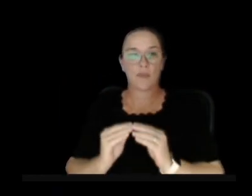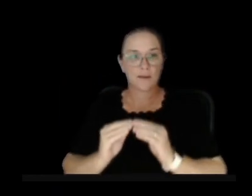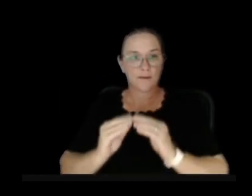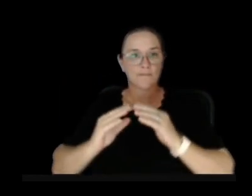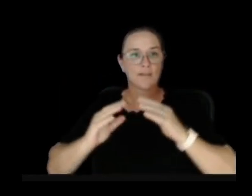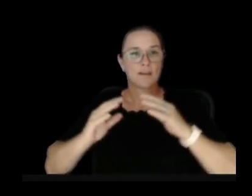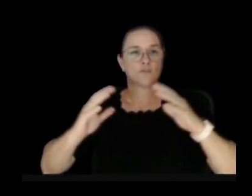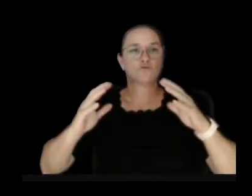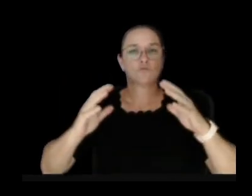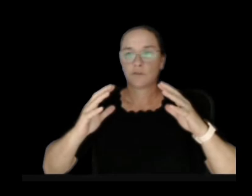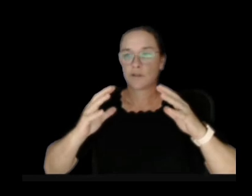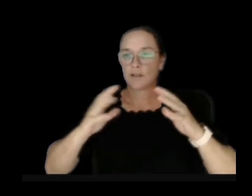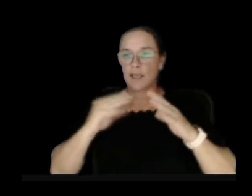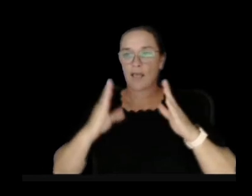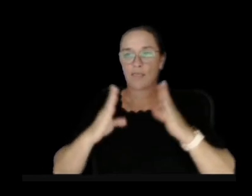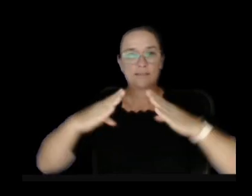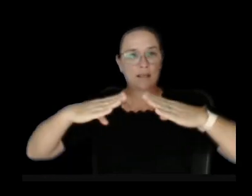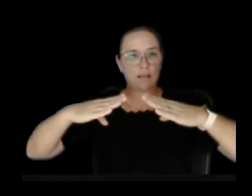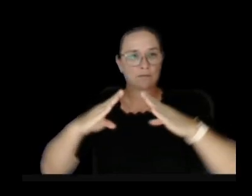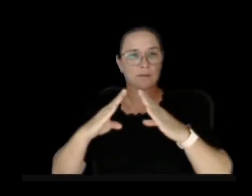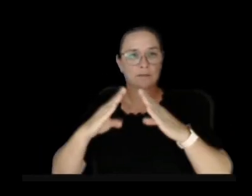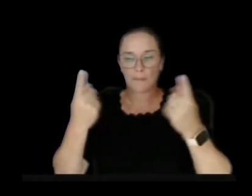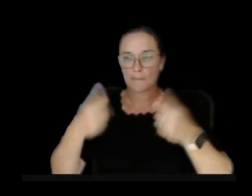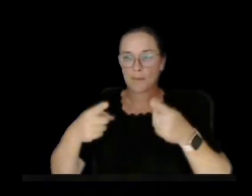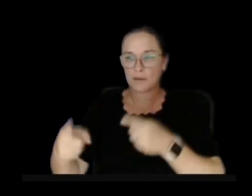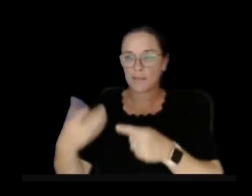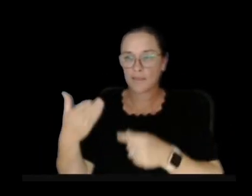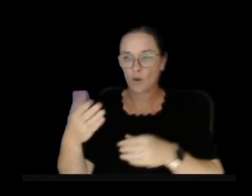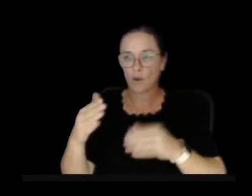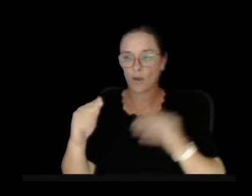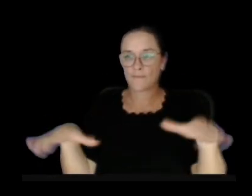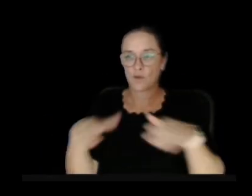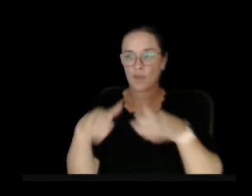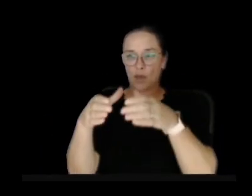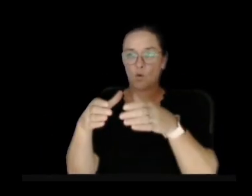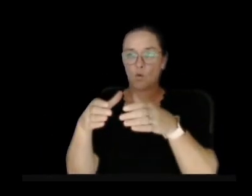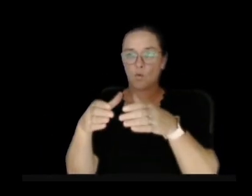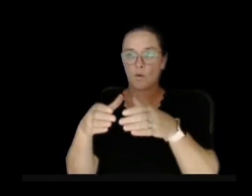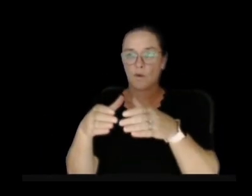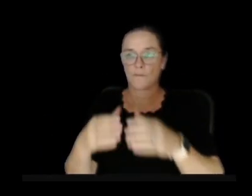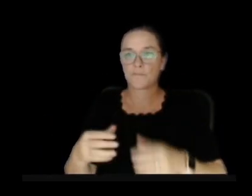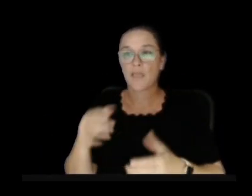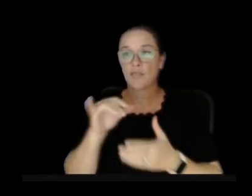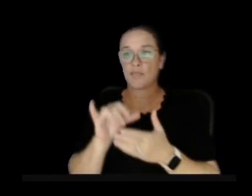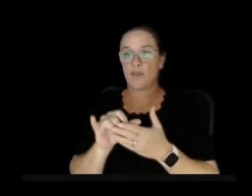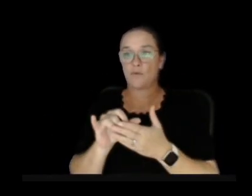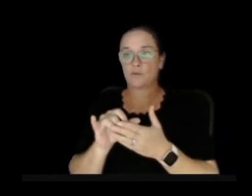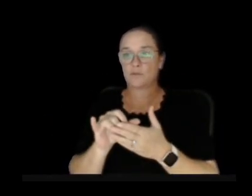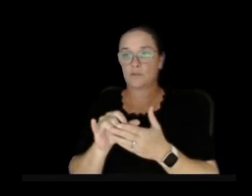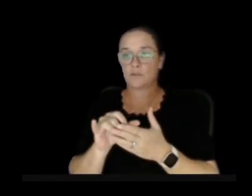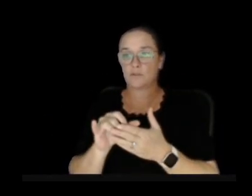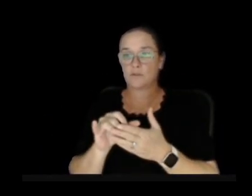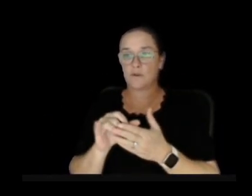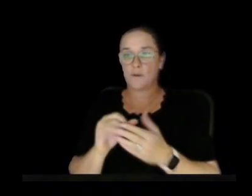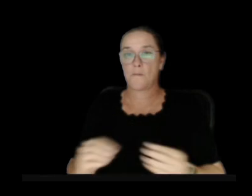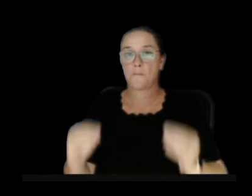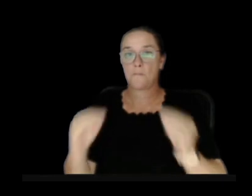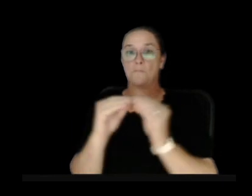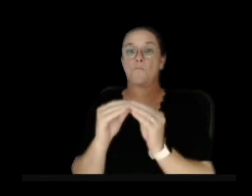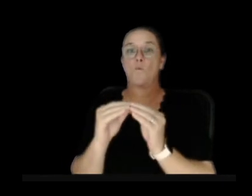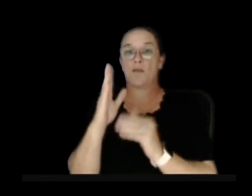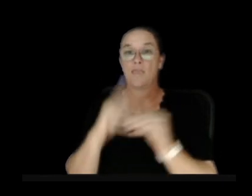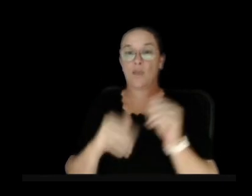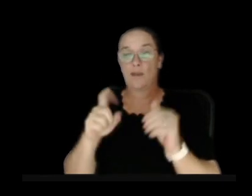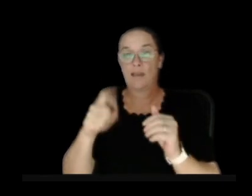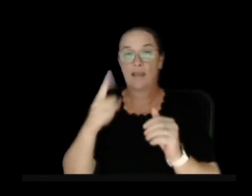and ground till on a volcano that had exceeded the threshold needed to restart episode